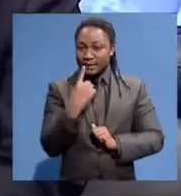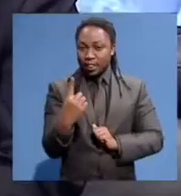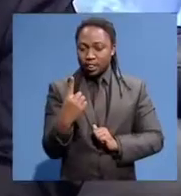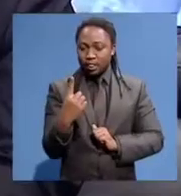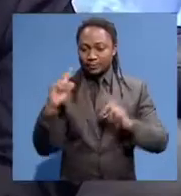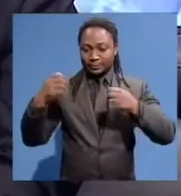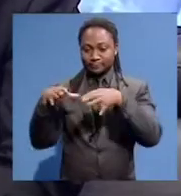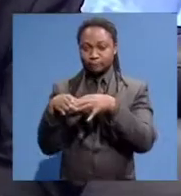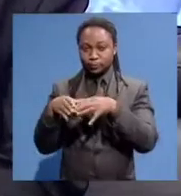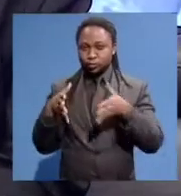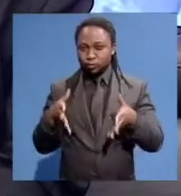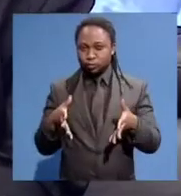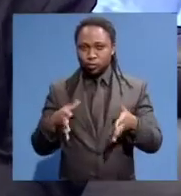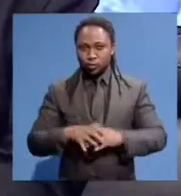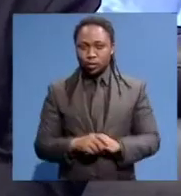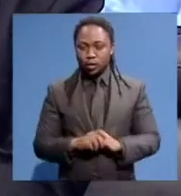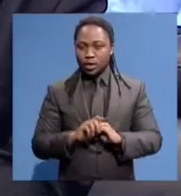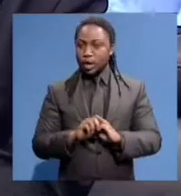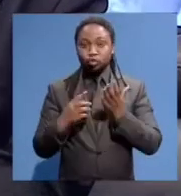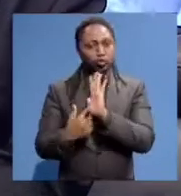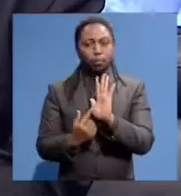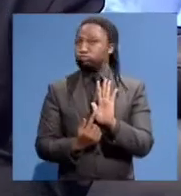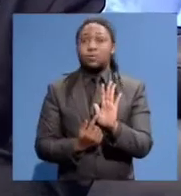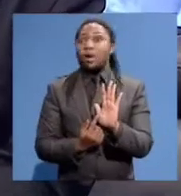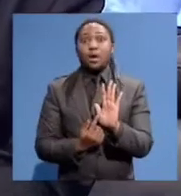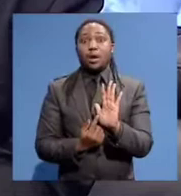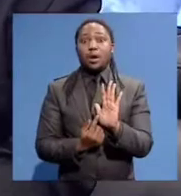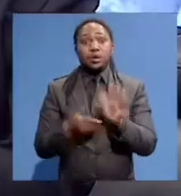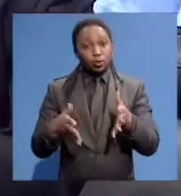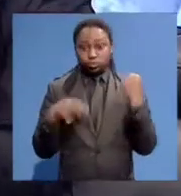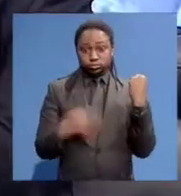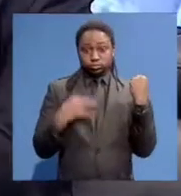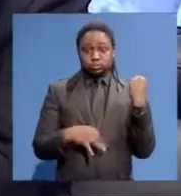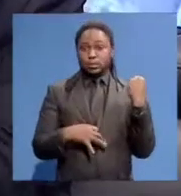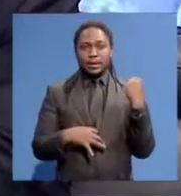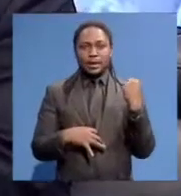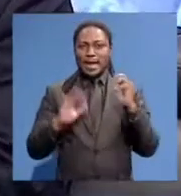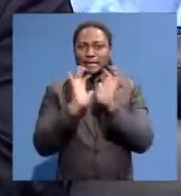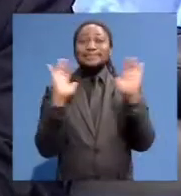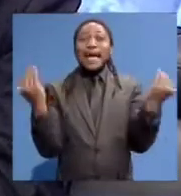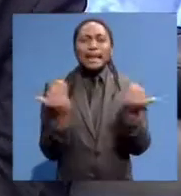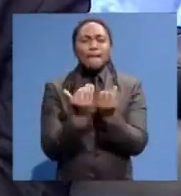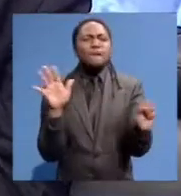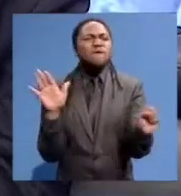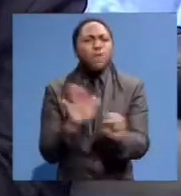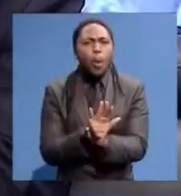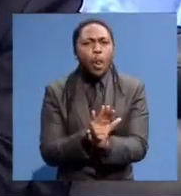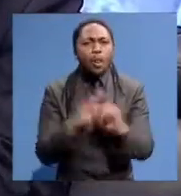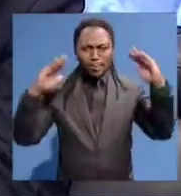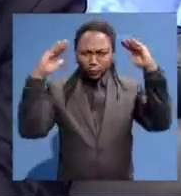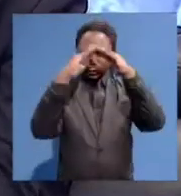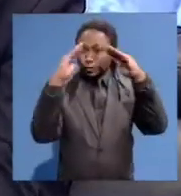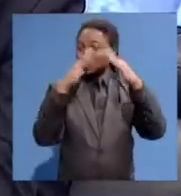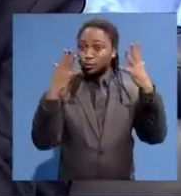today, there is no show. Today, and the stadium was packed in Lesotho. So,